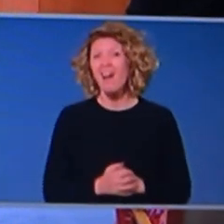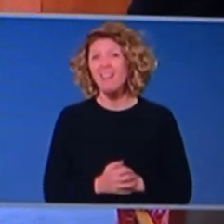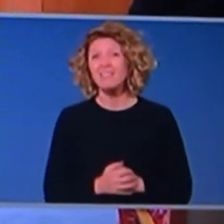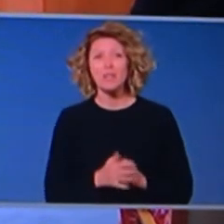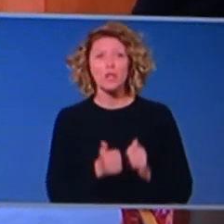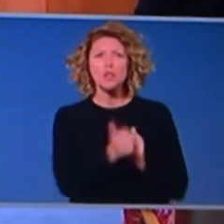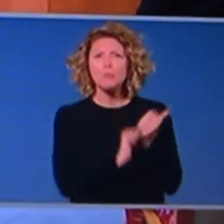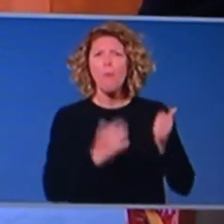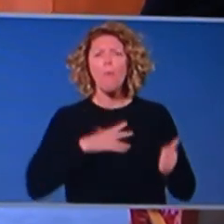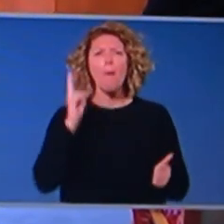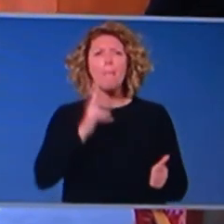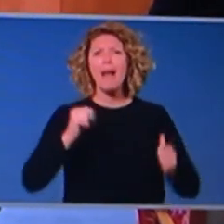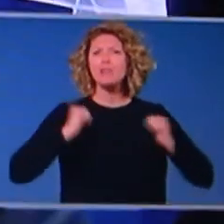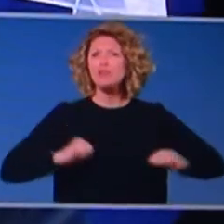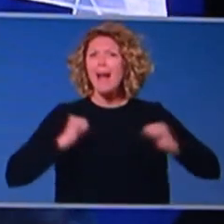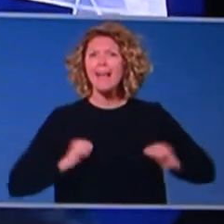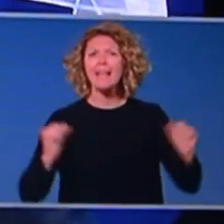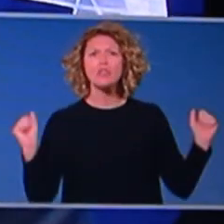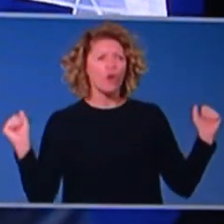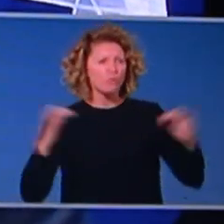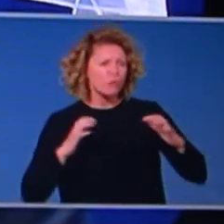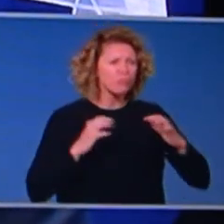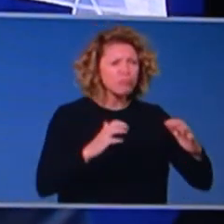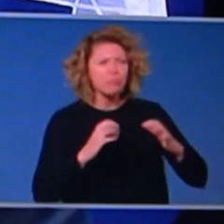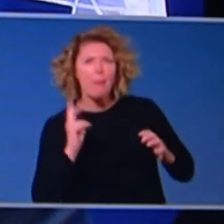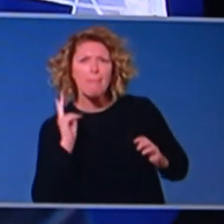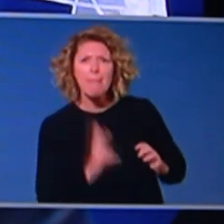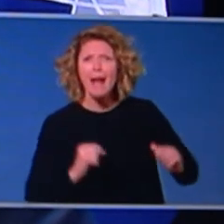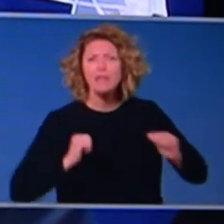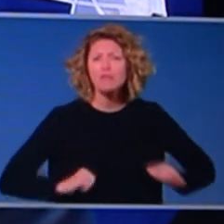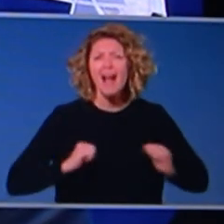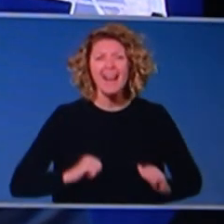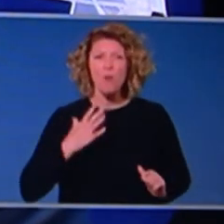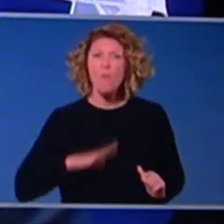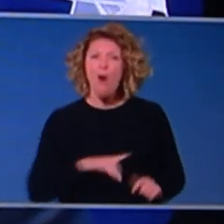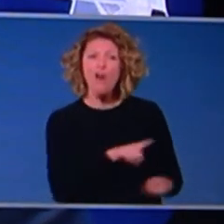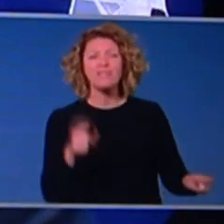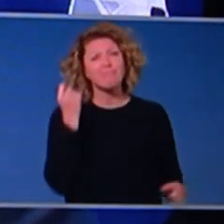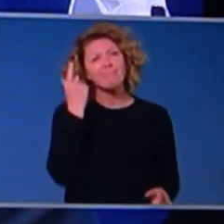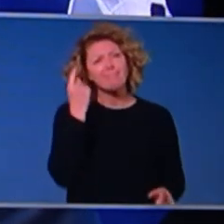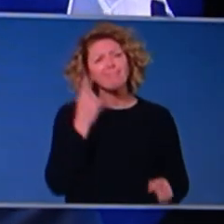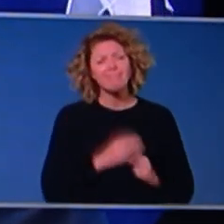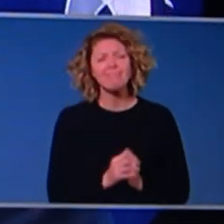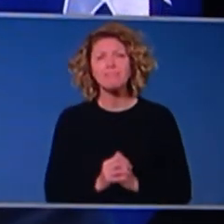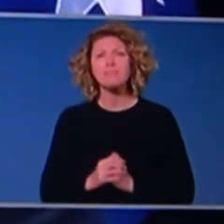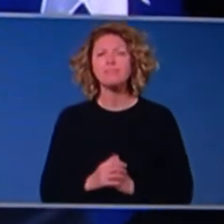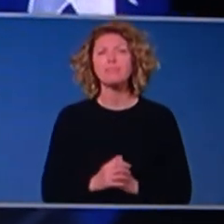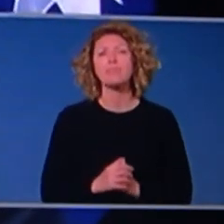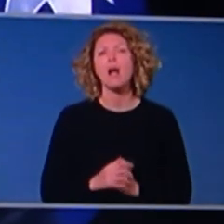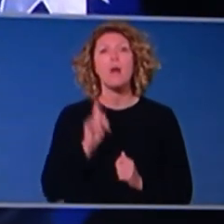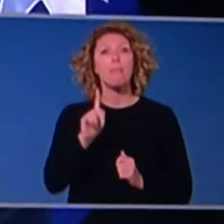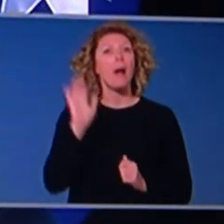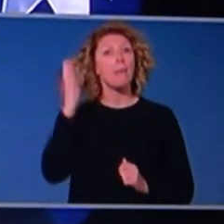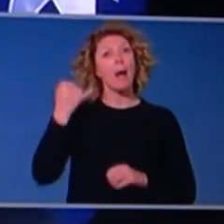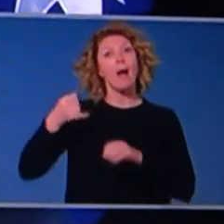know they want to get training going, uh, soon and, uh, hopefully that can be achieved. When it comes to the other issues, I mean, um, the chief medical